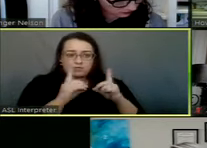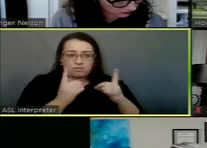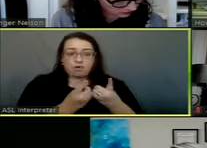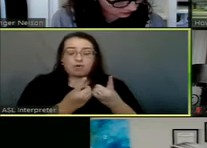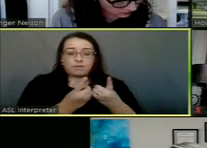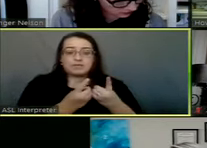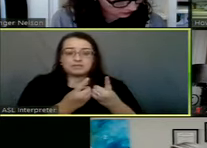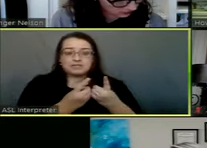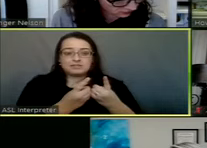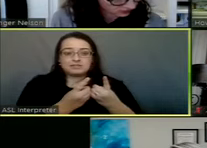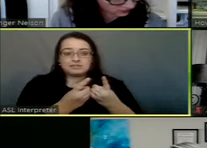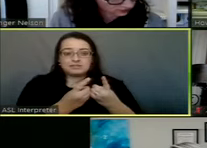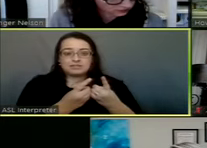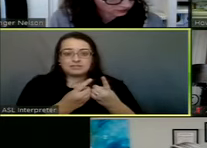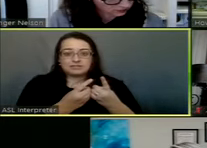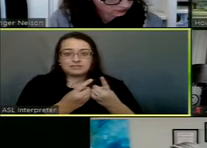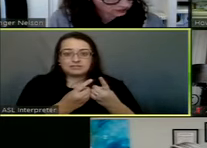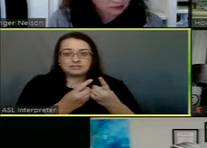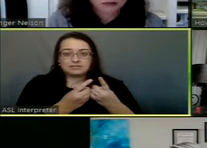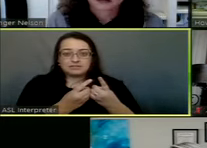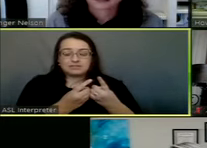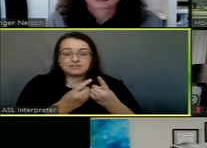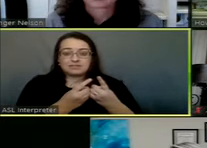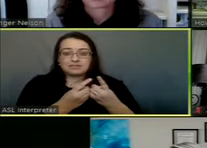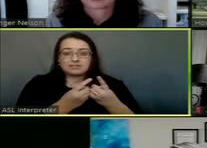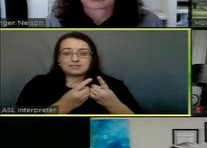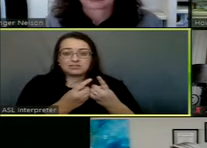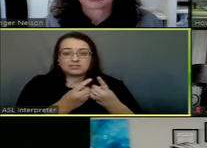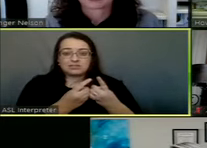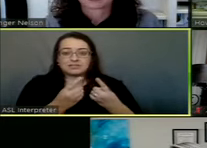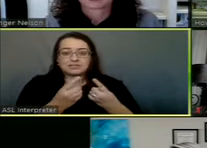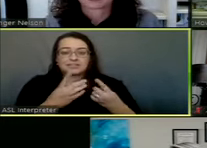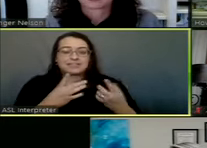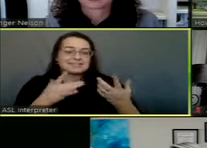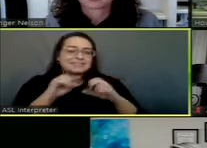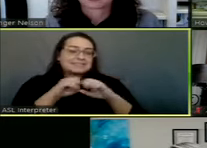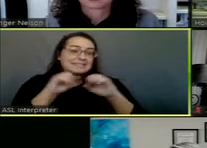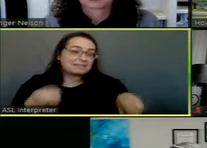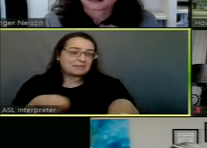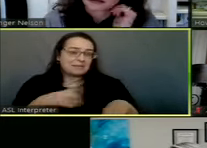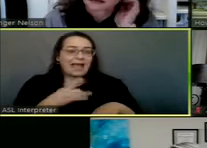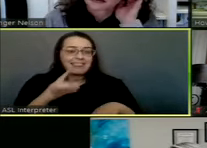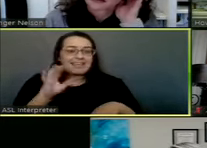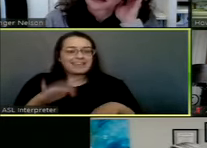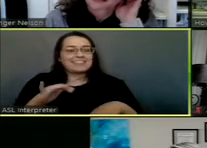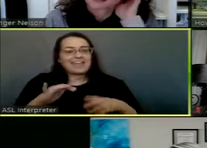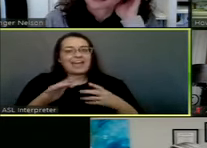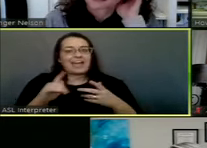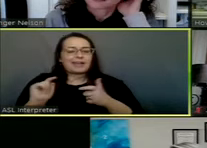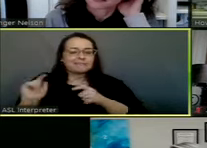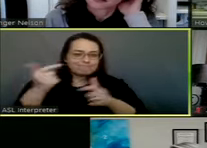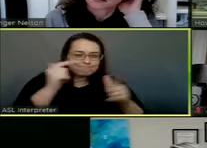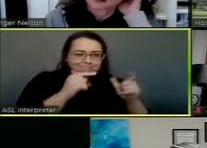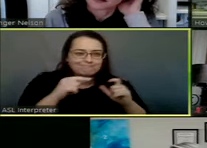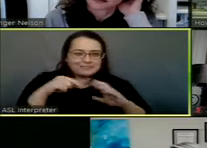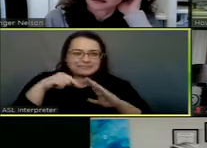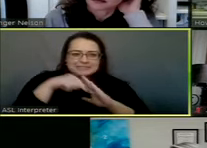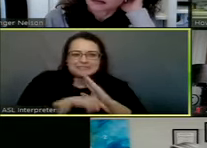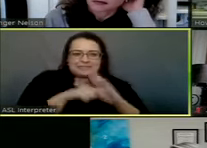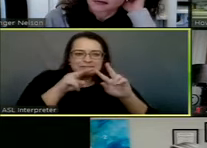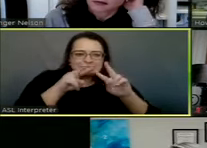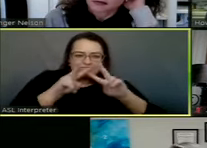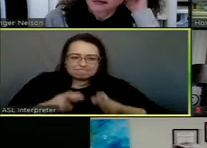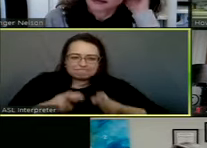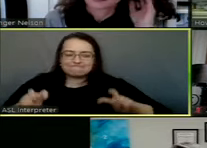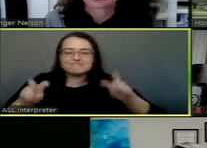it's very I like that system. I like the rotation and the the fact that